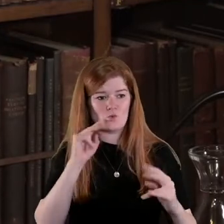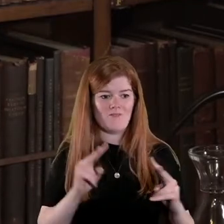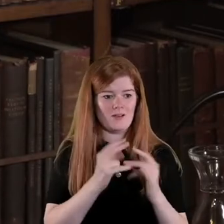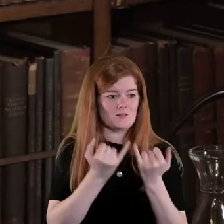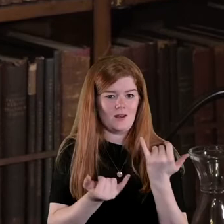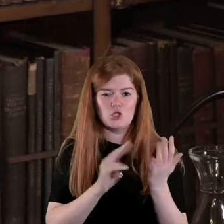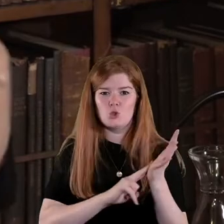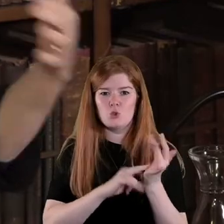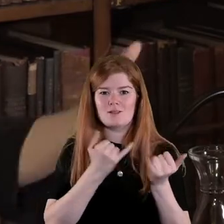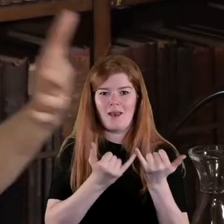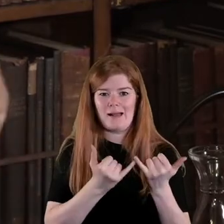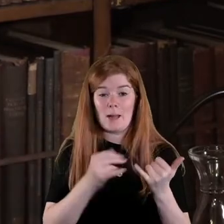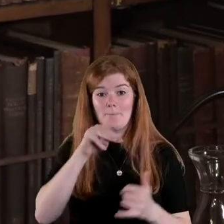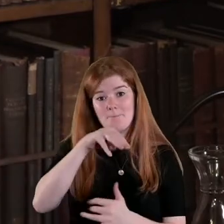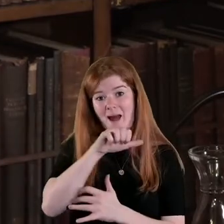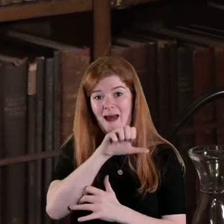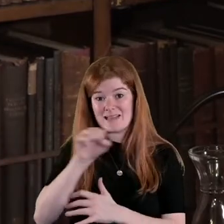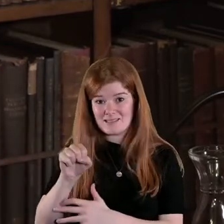used as a mass based